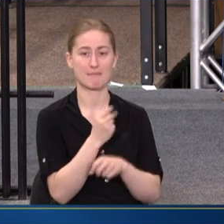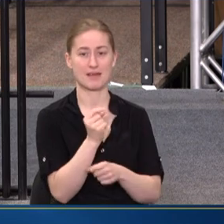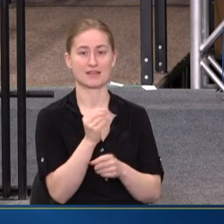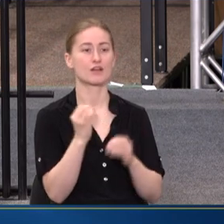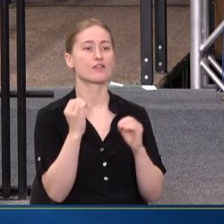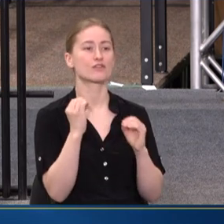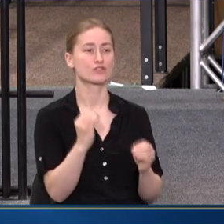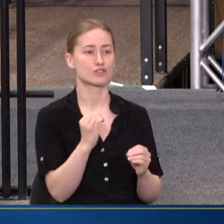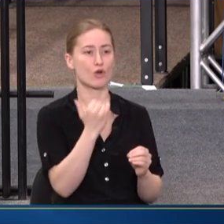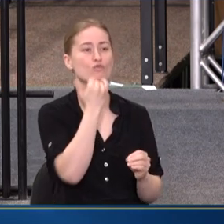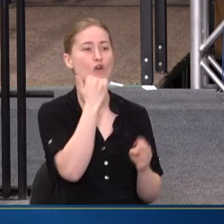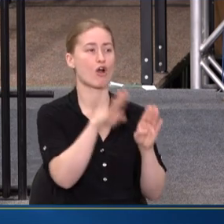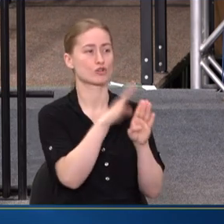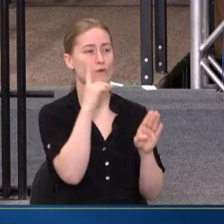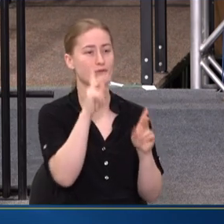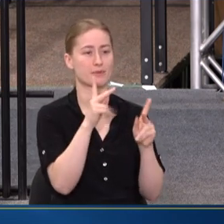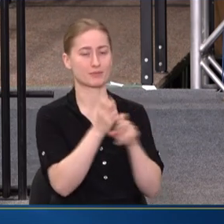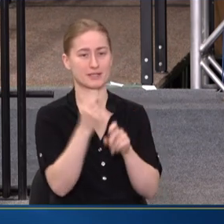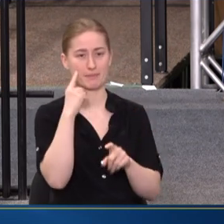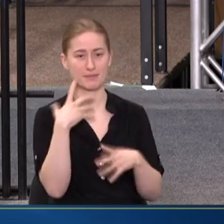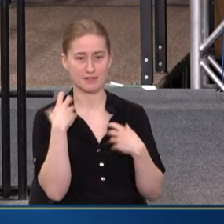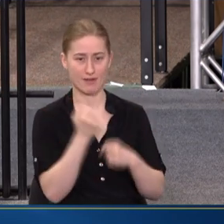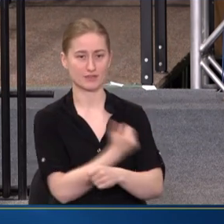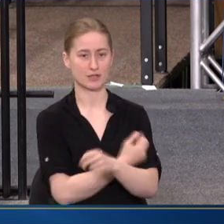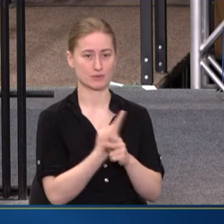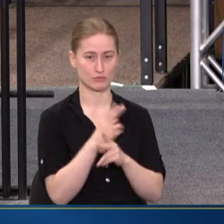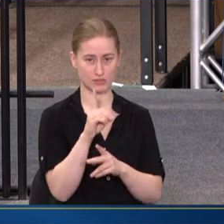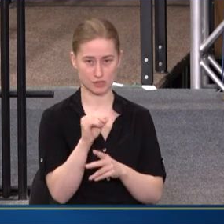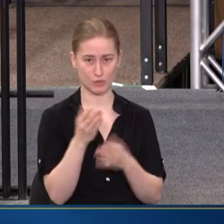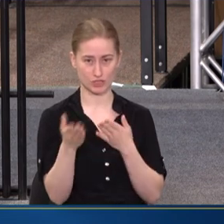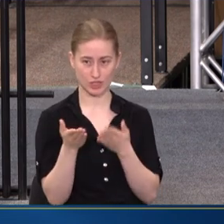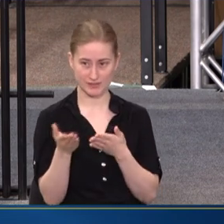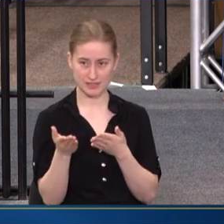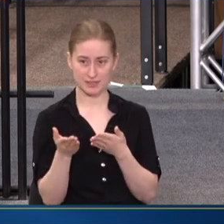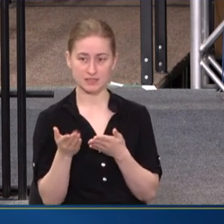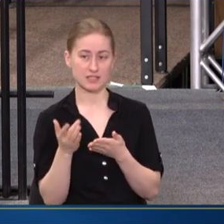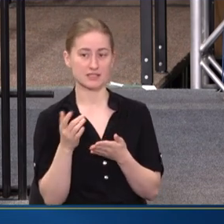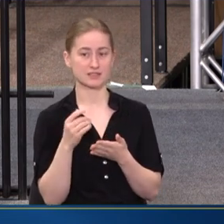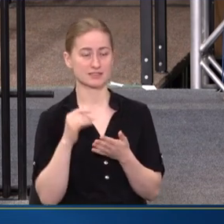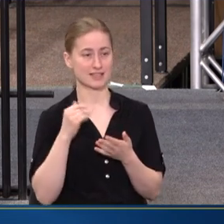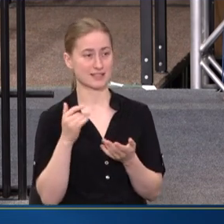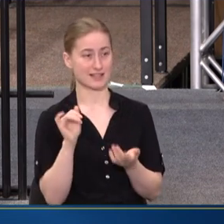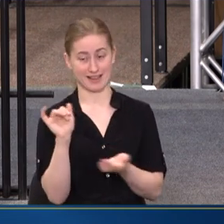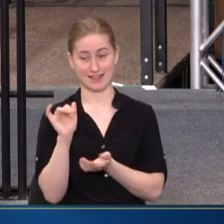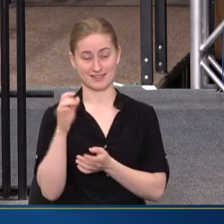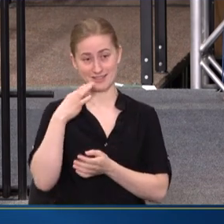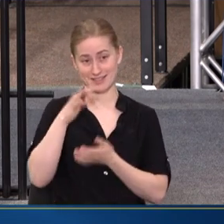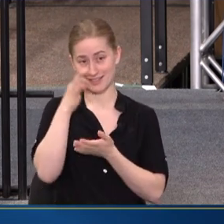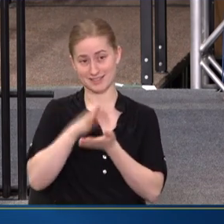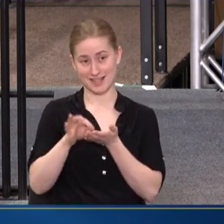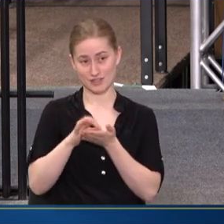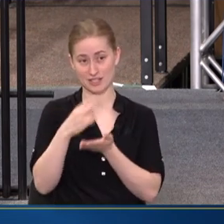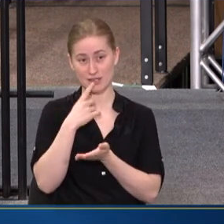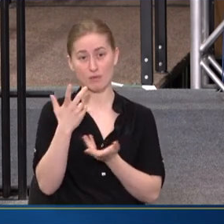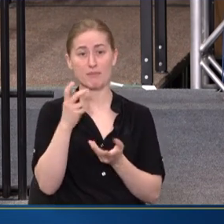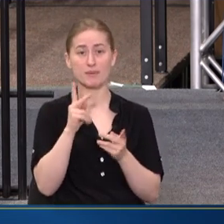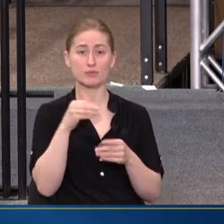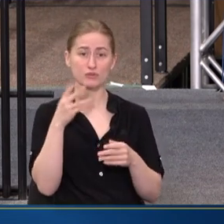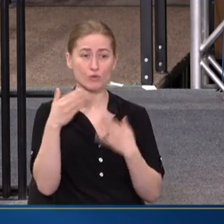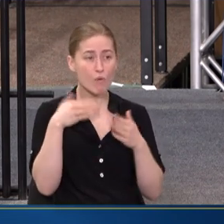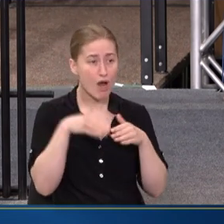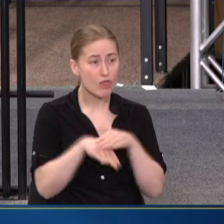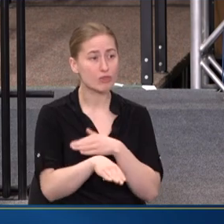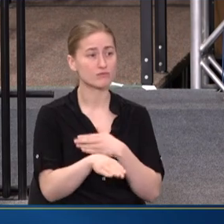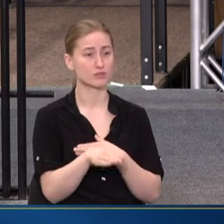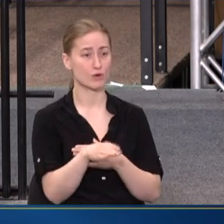SO THERE'S NO WRONG DOOR FOR PEOPLE TO GET MENTAL HEALTH AND SUBSTANCE USE DISORDER SERVICES. AND AS THE SECRETARY SAID, YOU KNOW, WE WANT PEOPLE TO WALK THROUGH THE DOOR. WE